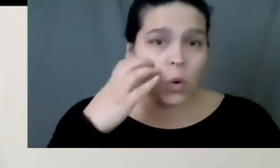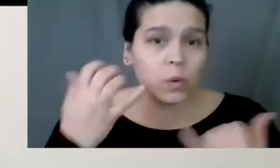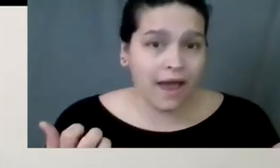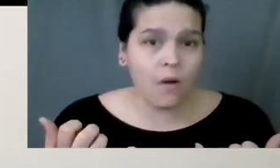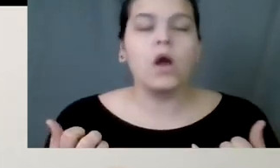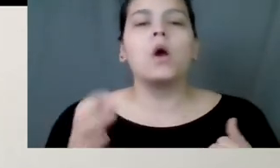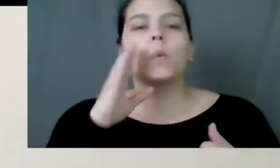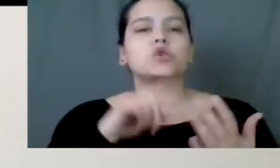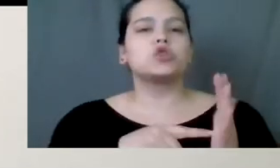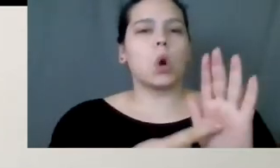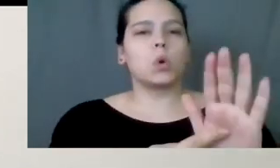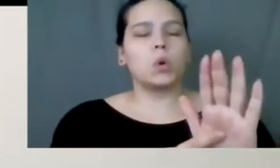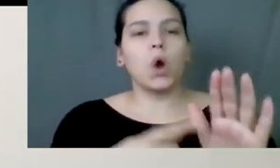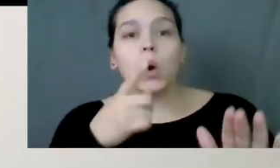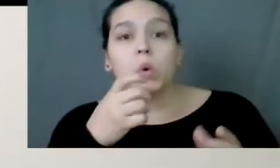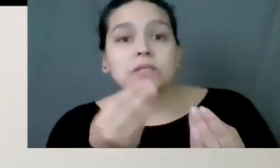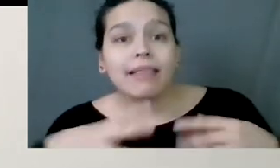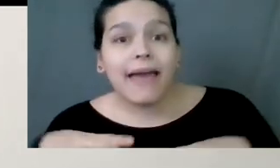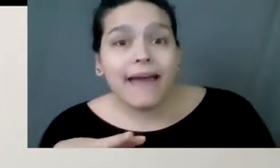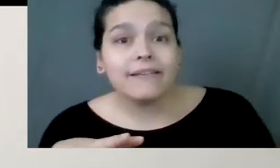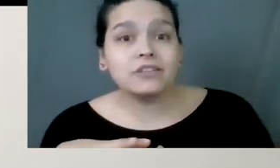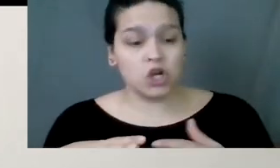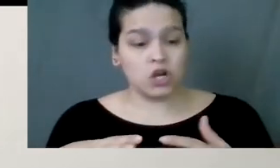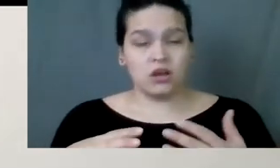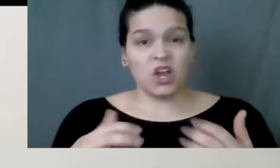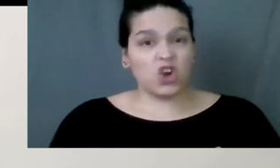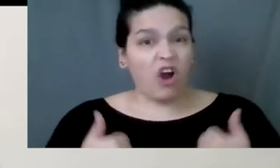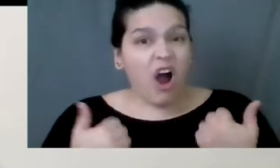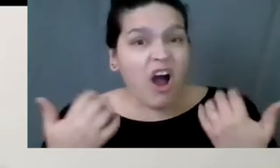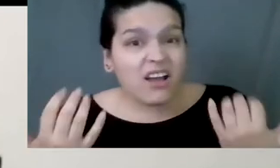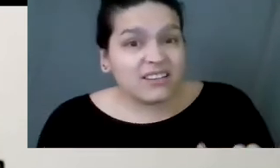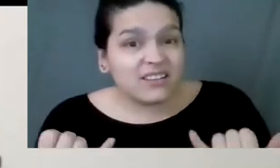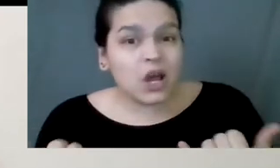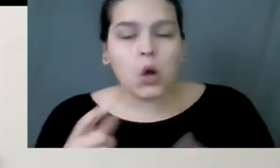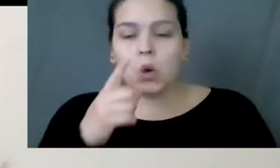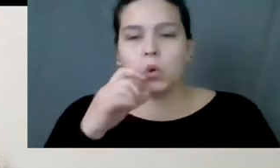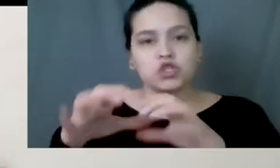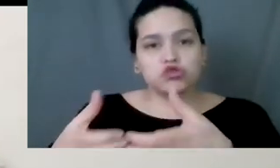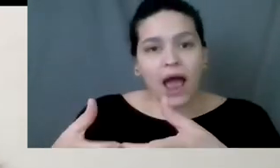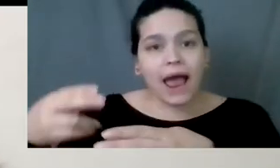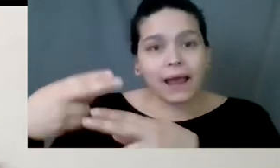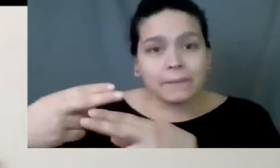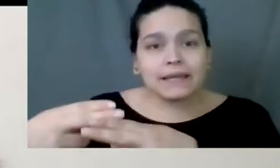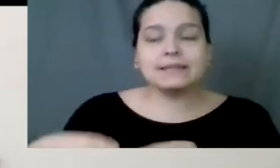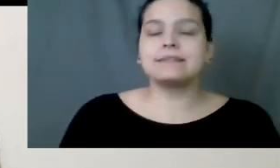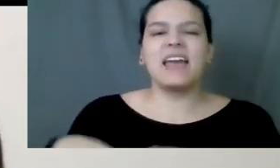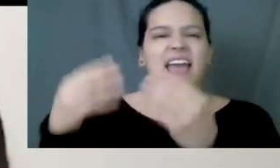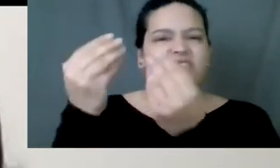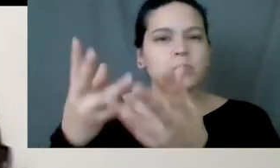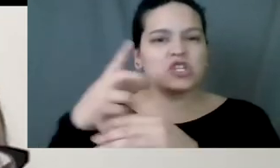will show you whose land you're on, like who the tribe is, some information about them.